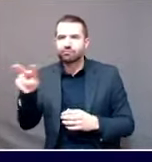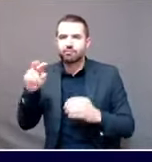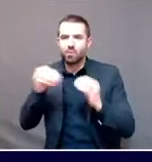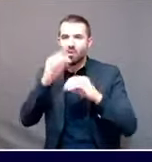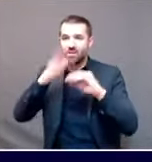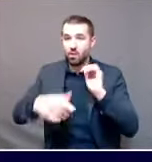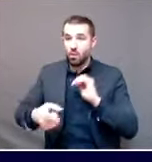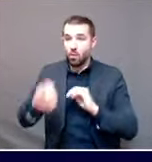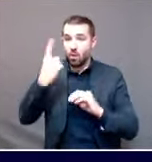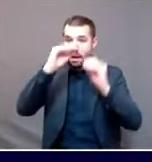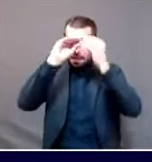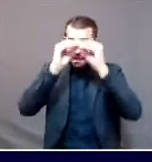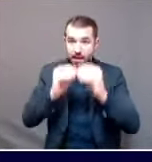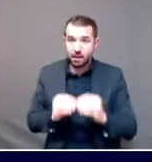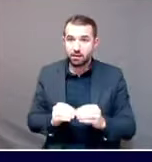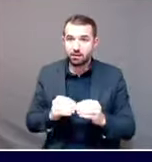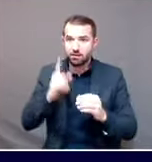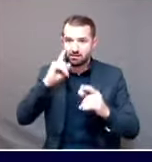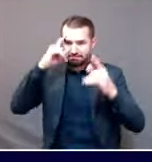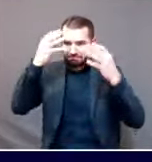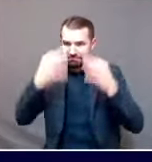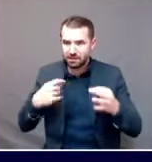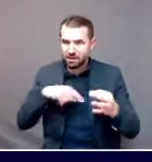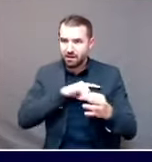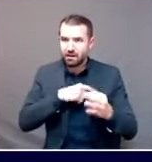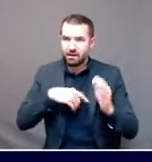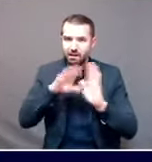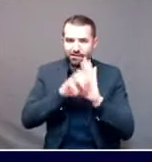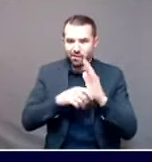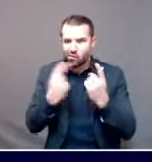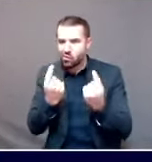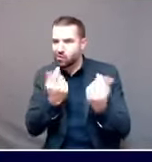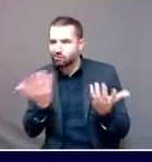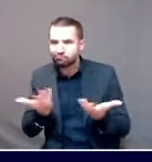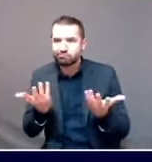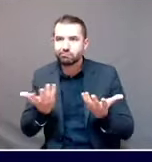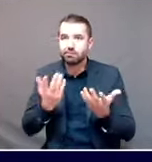rate still kind of a threshold that you look to?